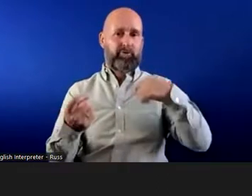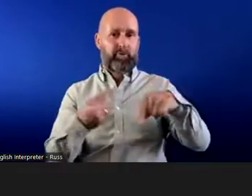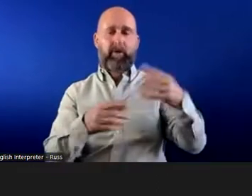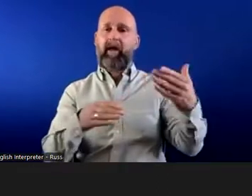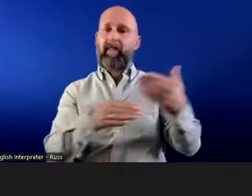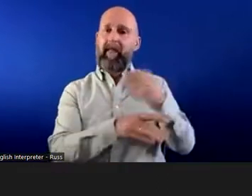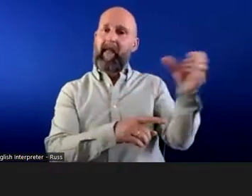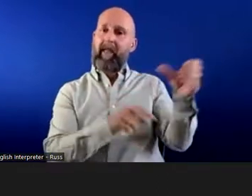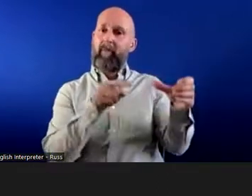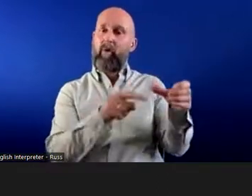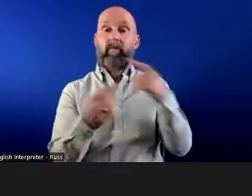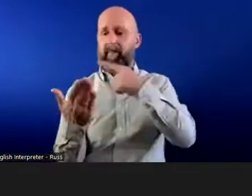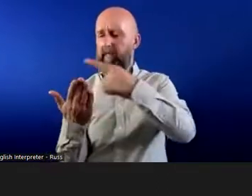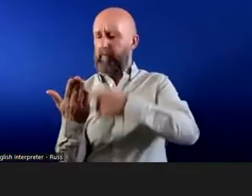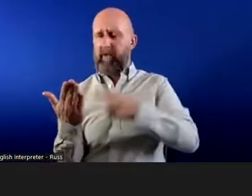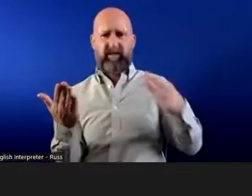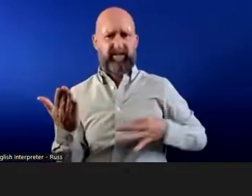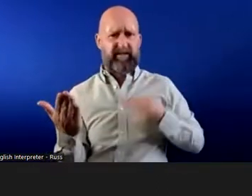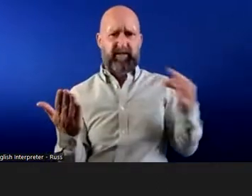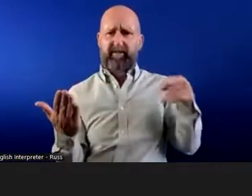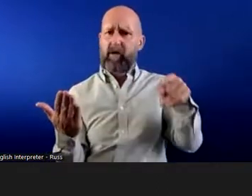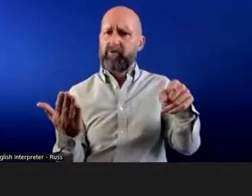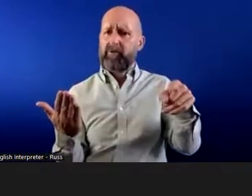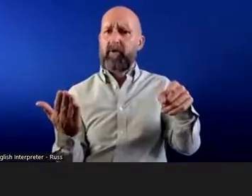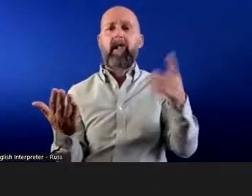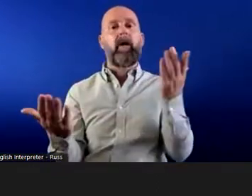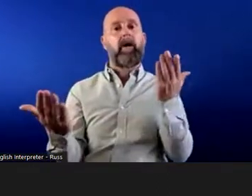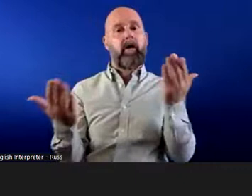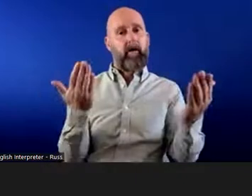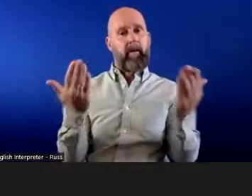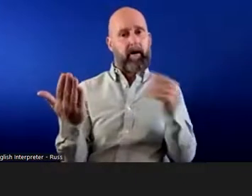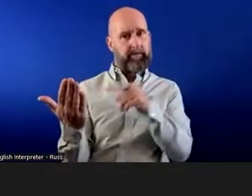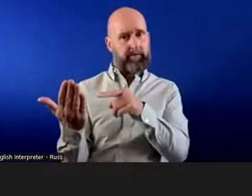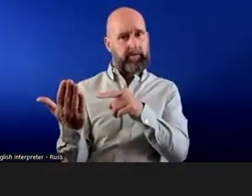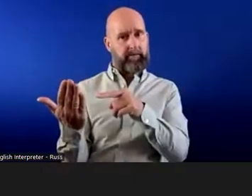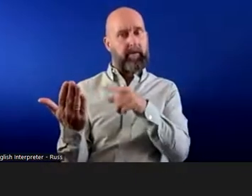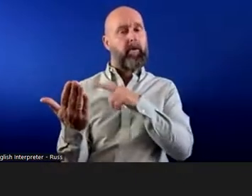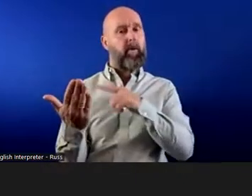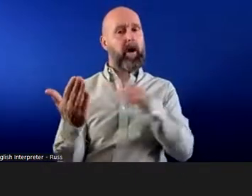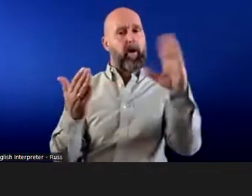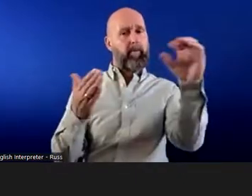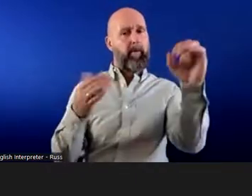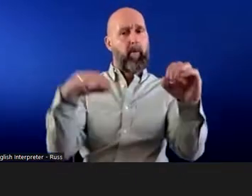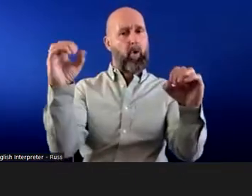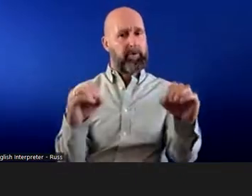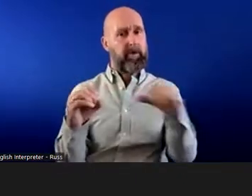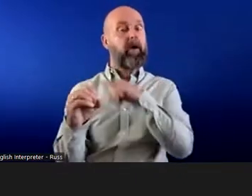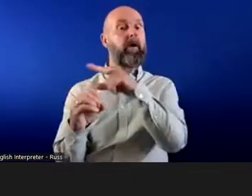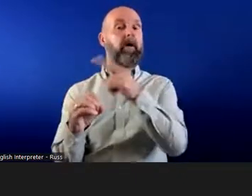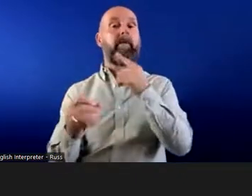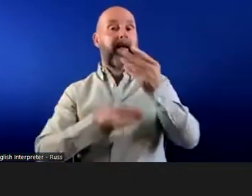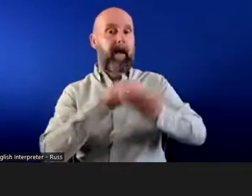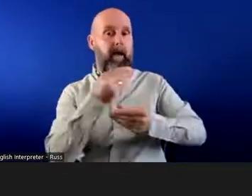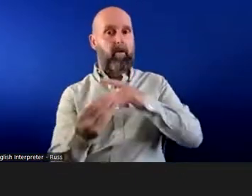of a particular policy or requirement, and that's weighed against the extent to which it's proportionate and the employer can justify that policy or